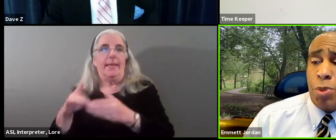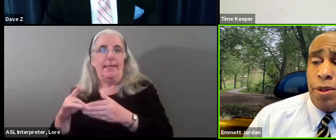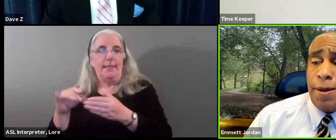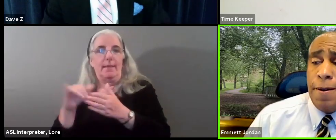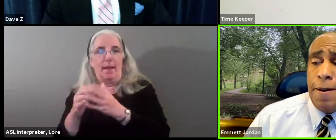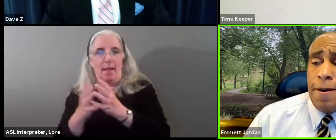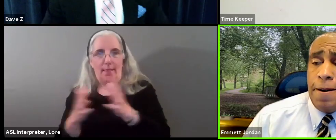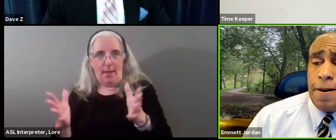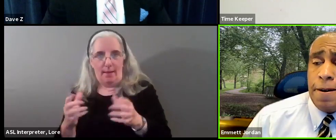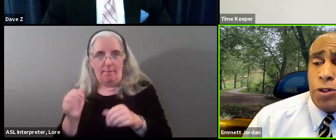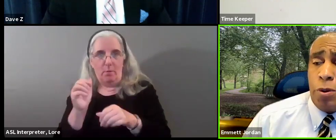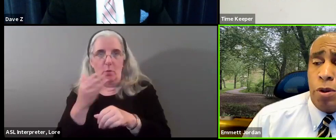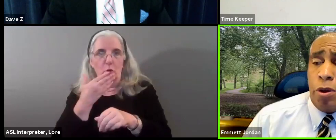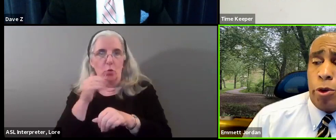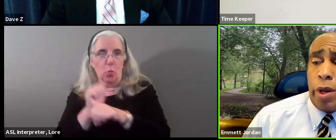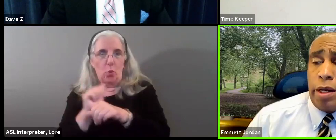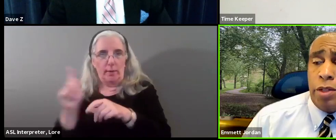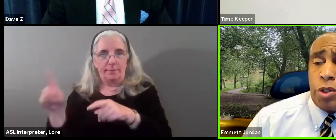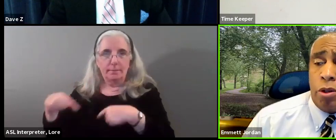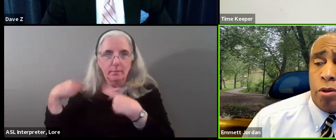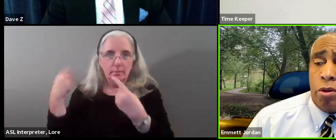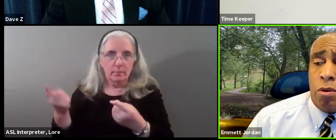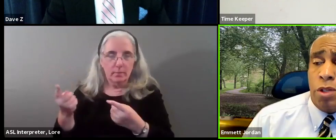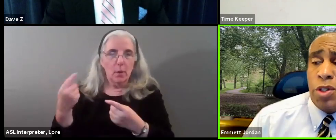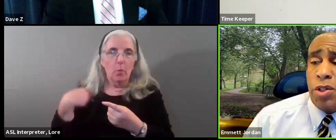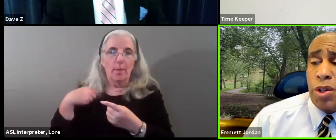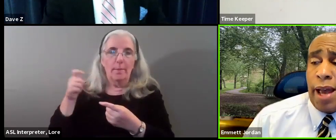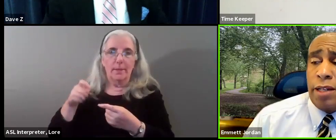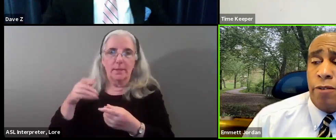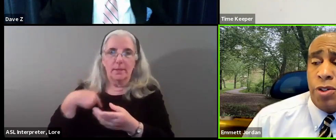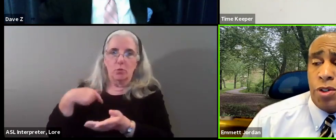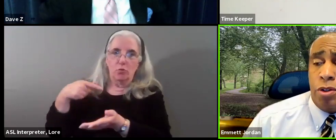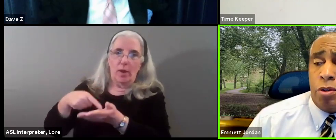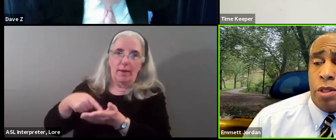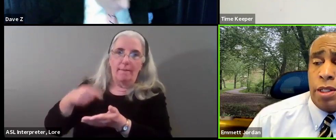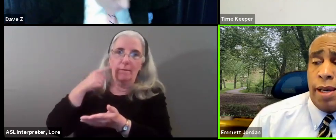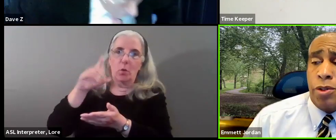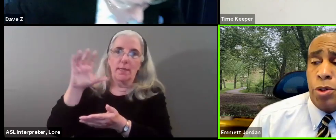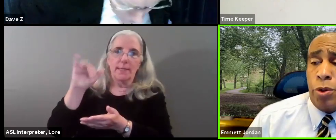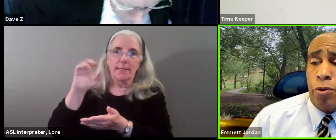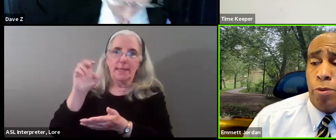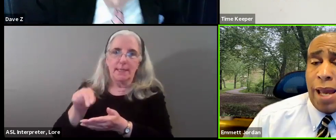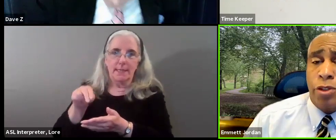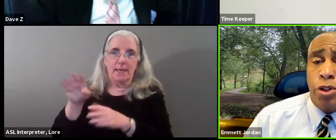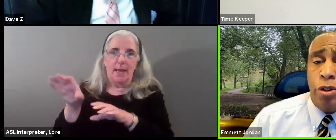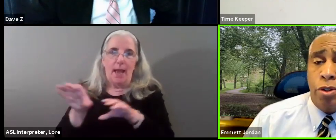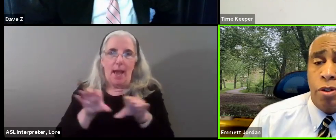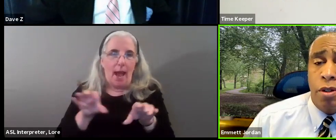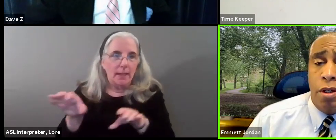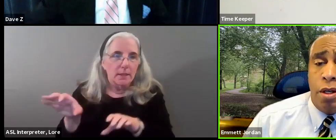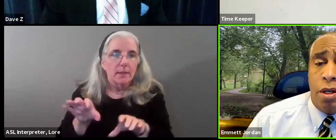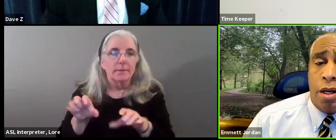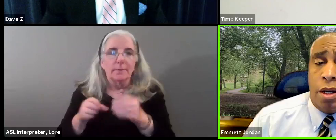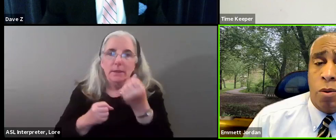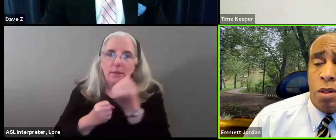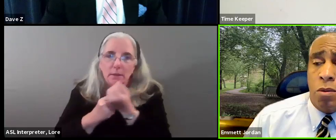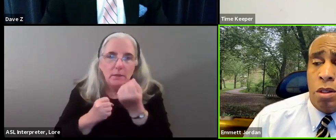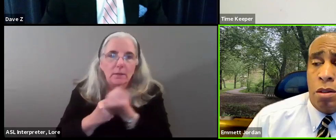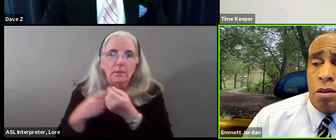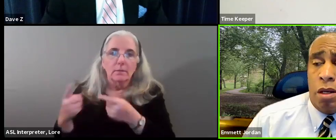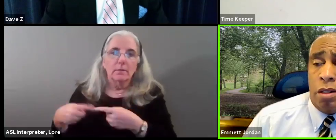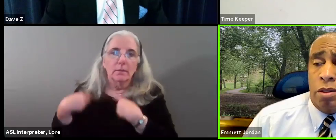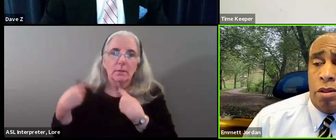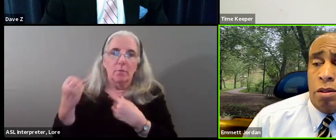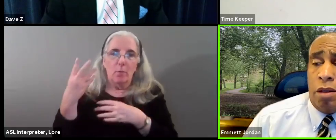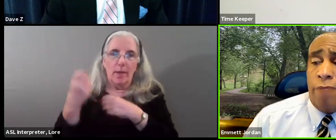of work has been done. The credit needs to go to our citizen activists and to councils over past years. We